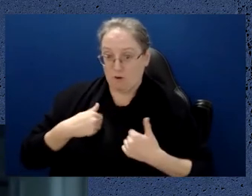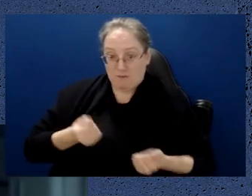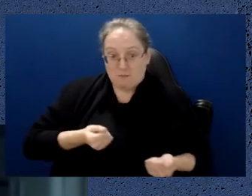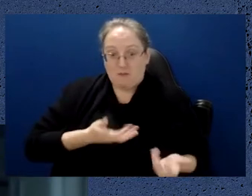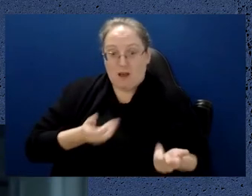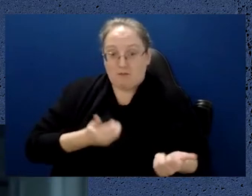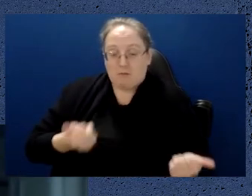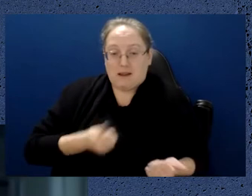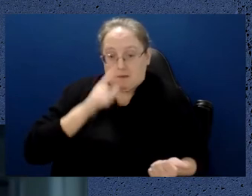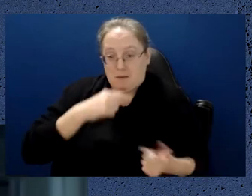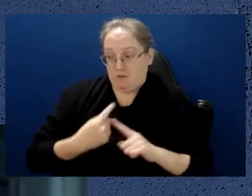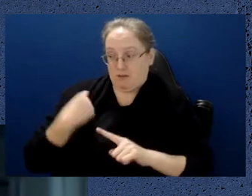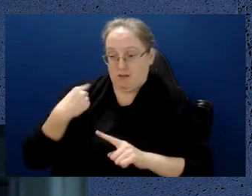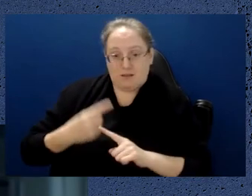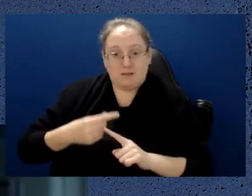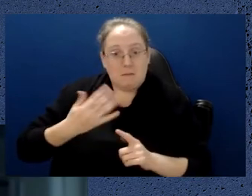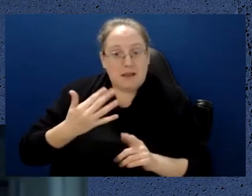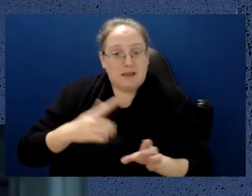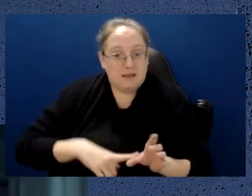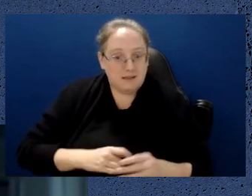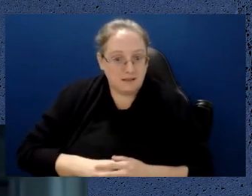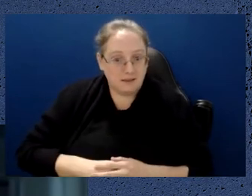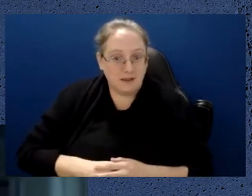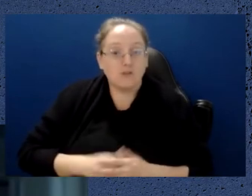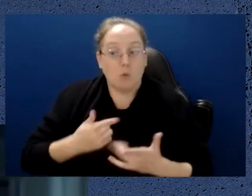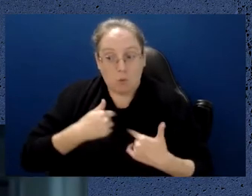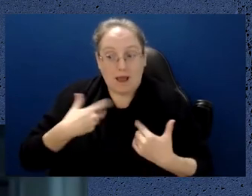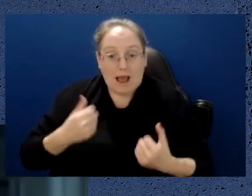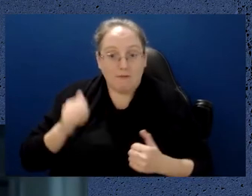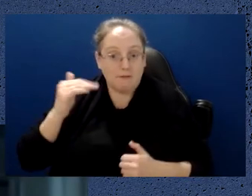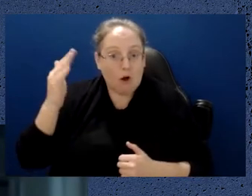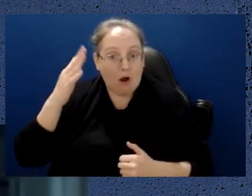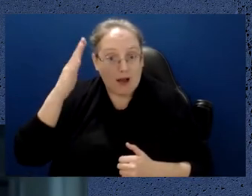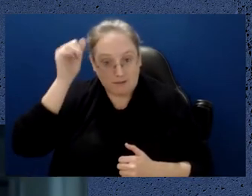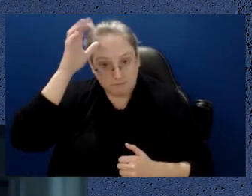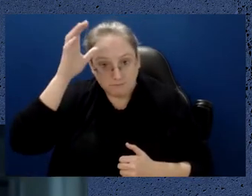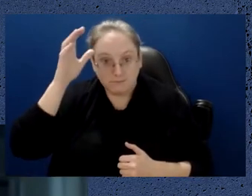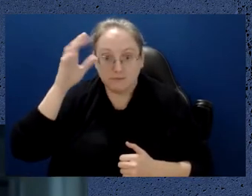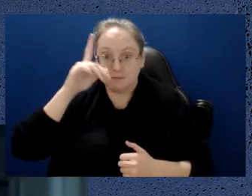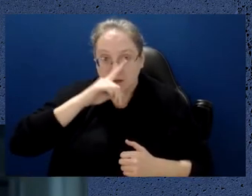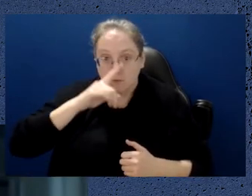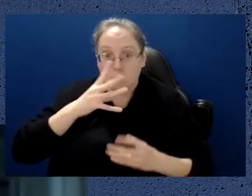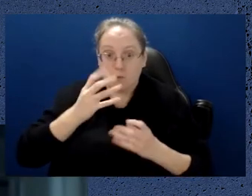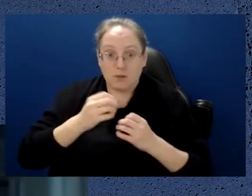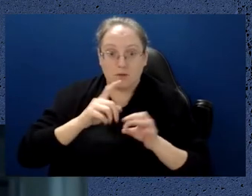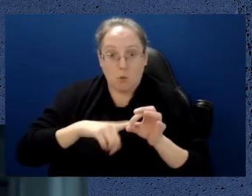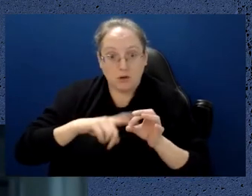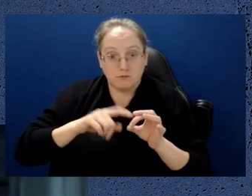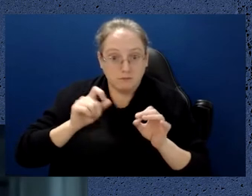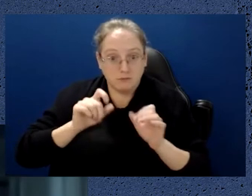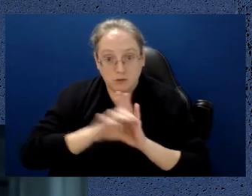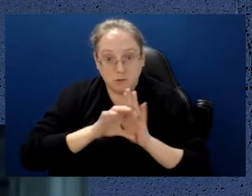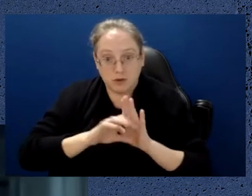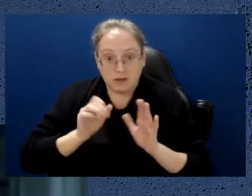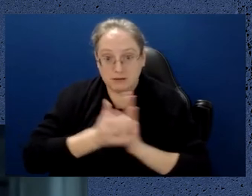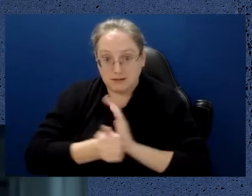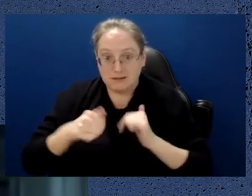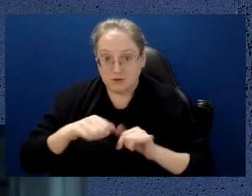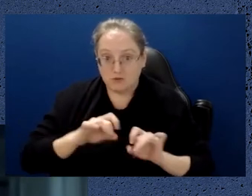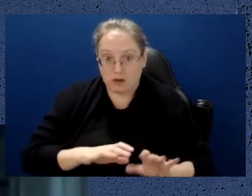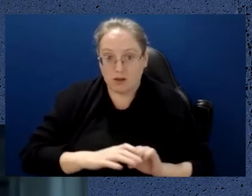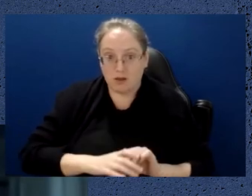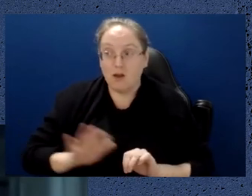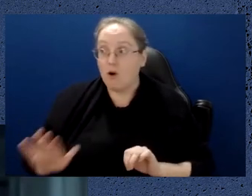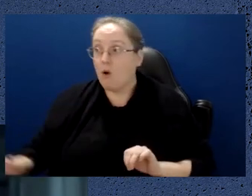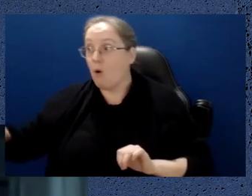there are quite a lot of skilled quantum computing people in Australia. And, you know, my guess is if you go around the world, there are probably